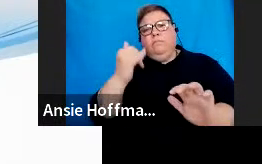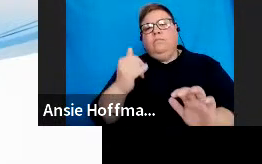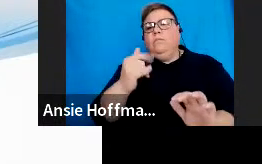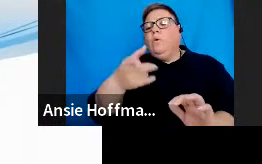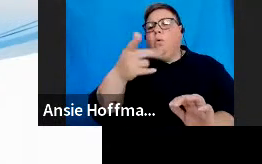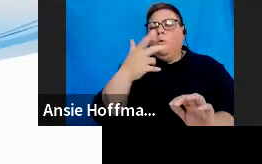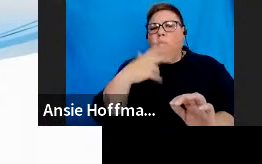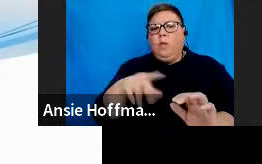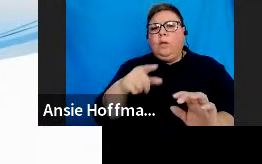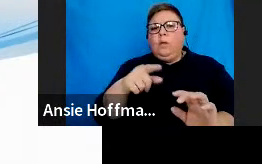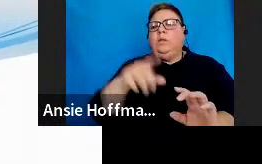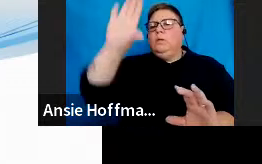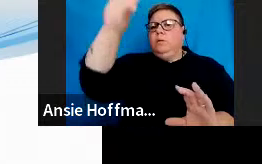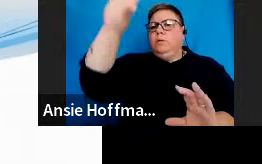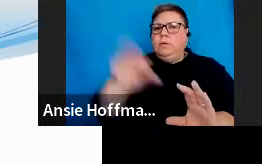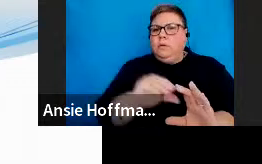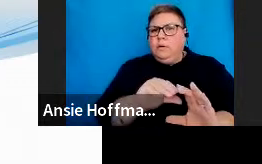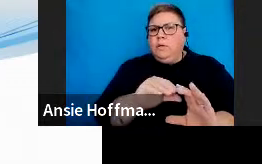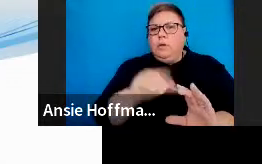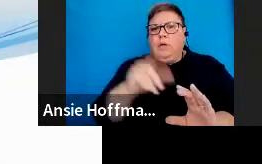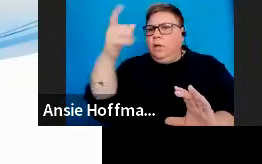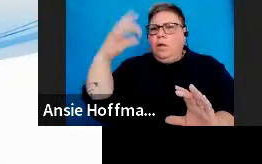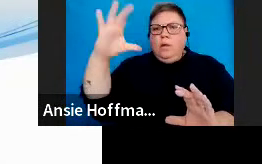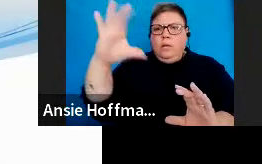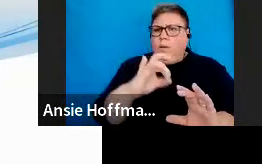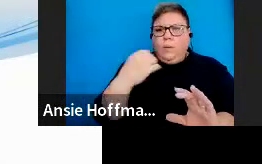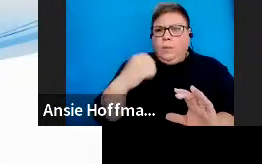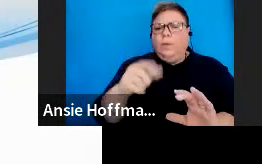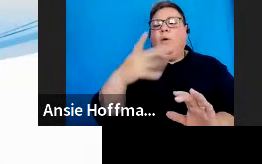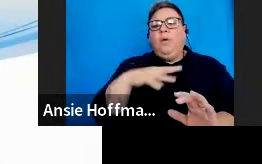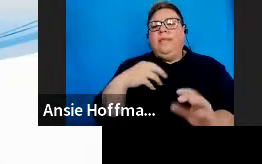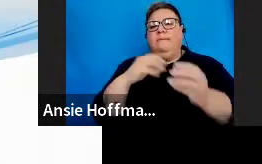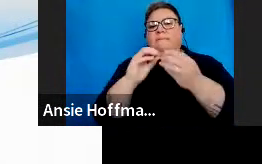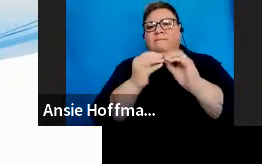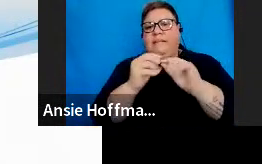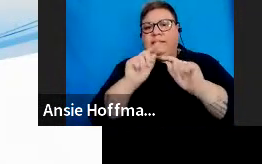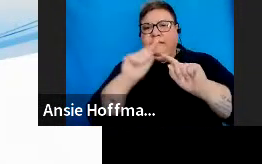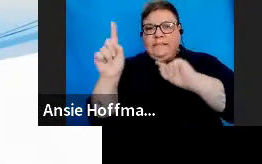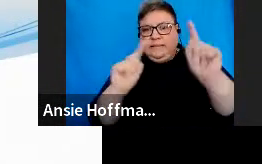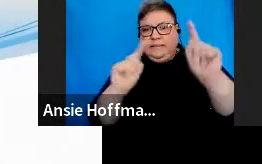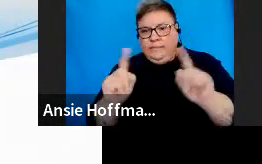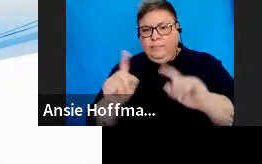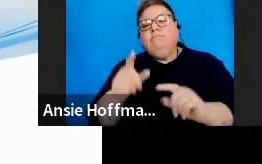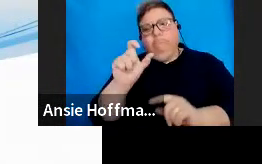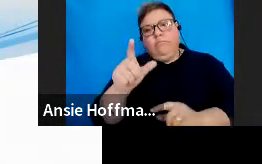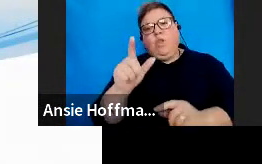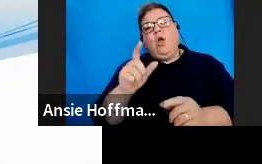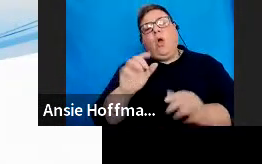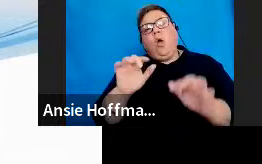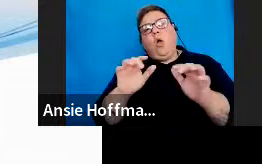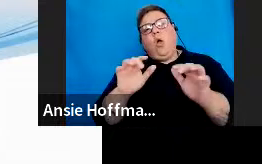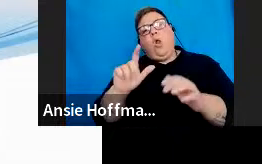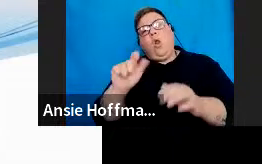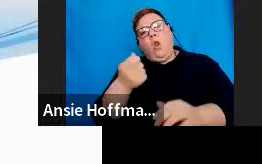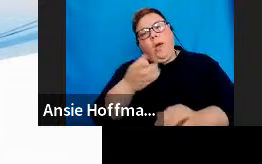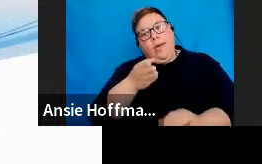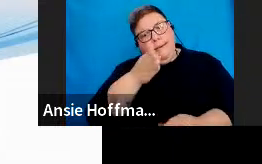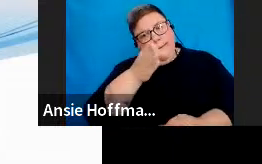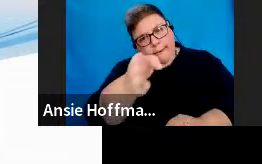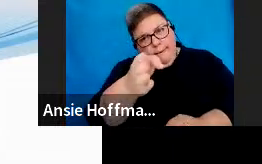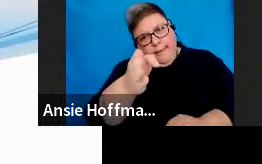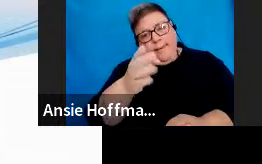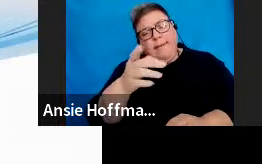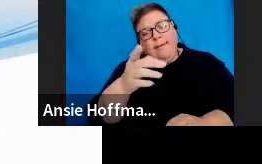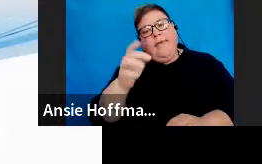group. You still have an option to rectify that. So you can still log into your e-filing profile and you're going to